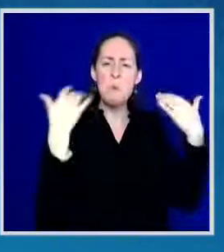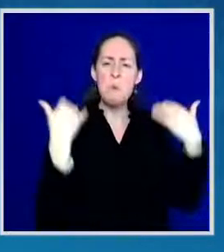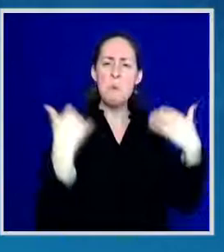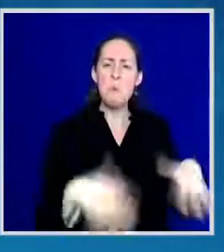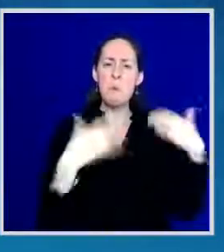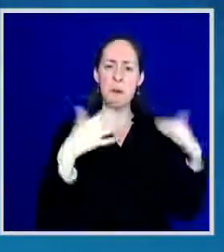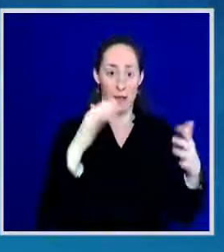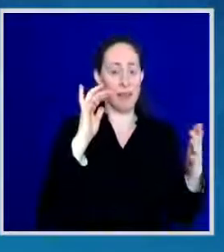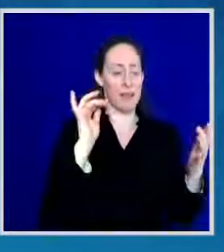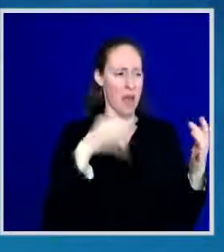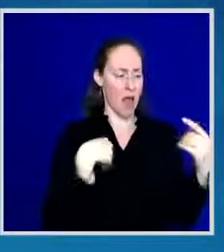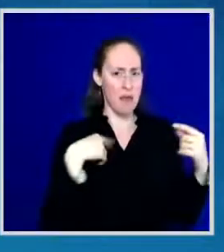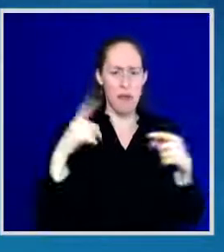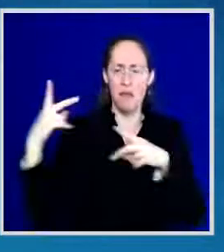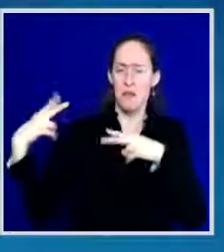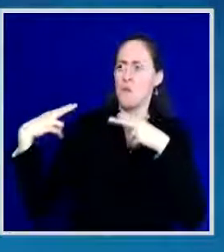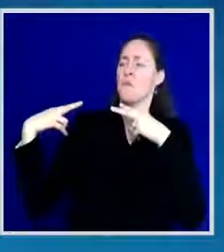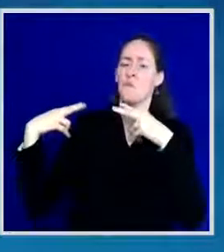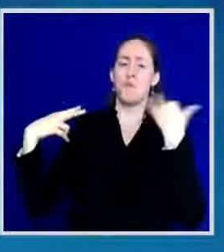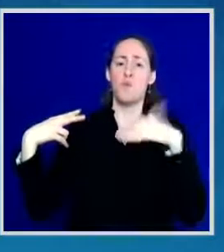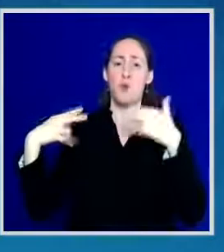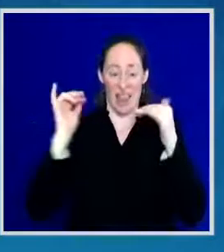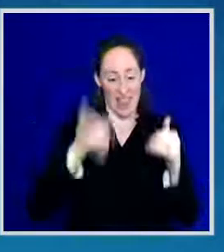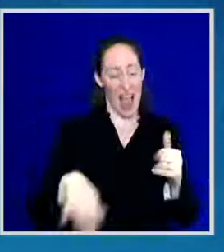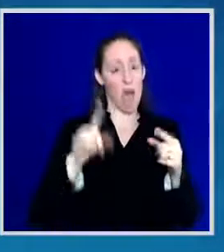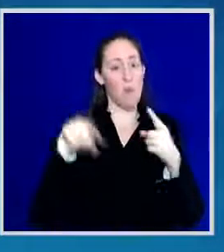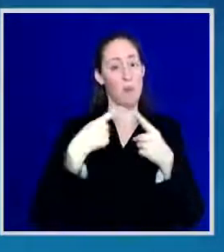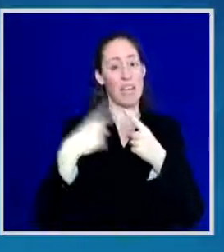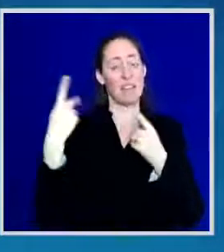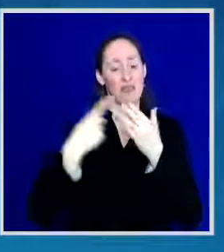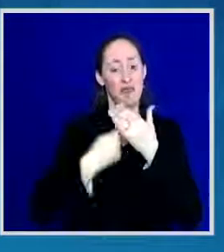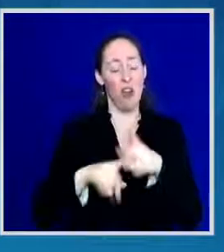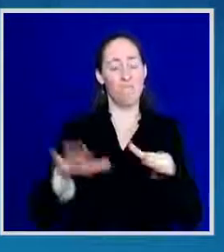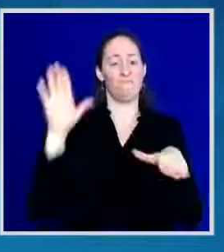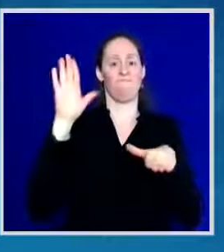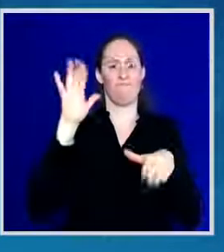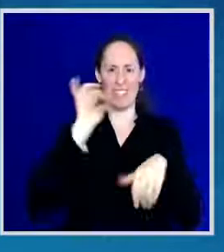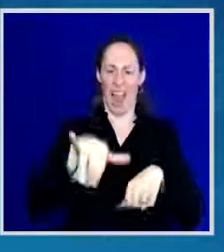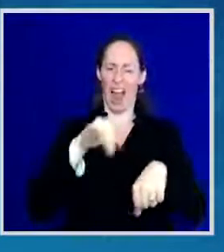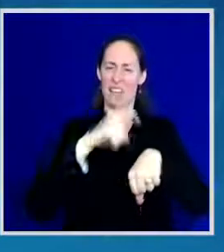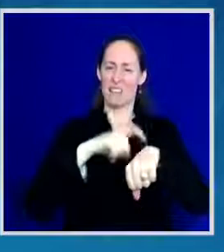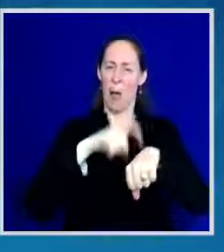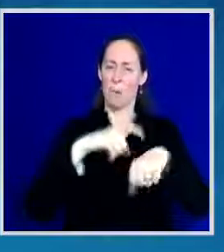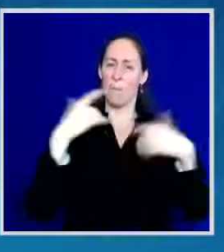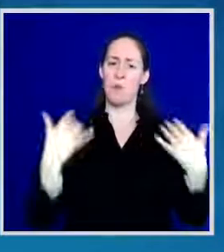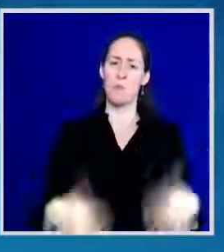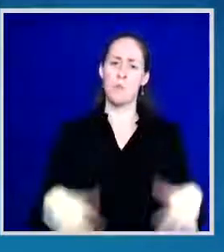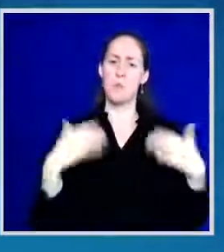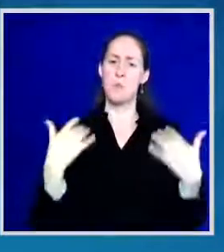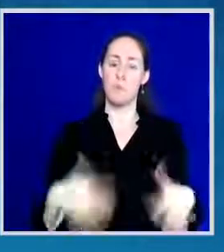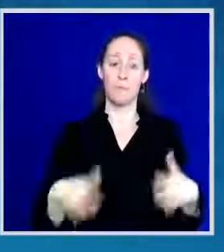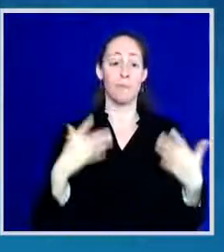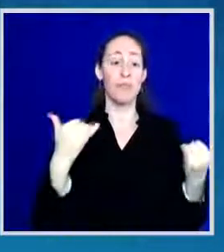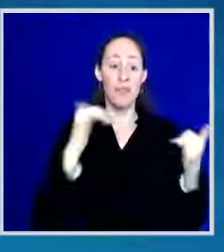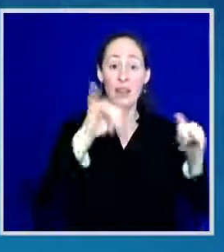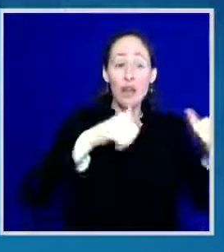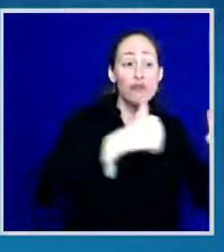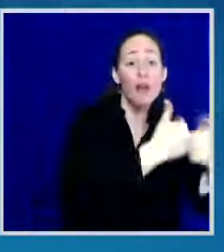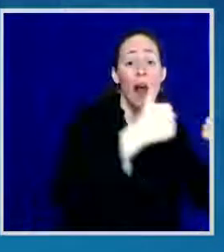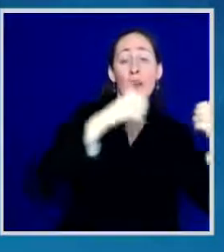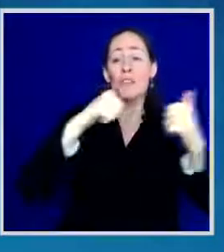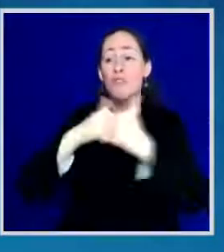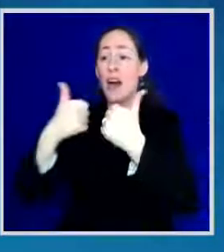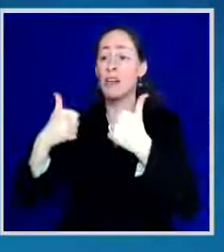our oath of office. But as daunting as these challenges were, we